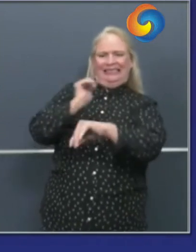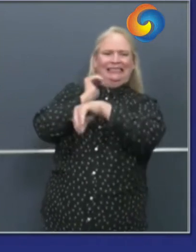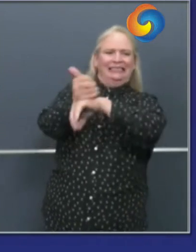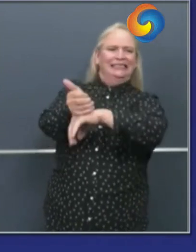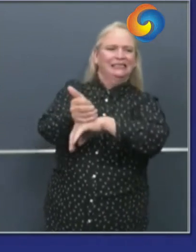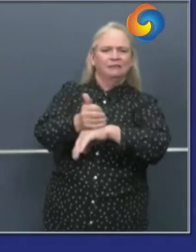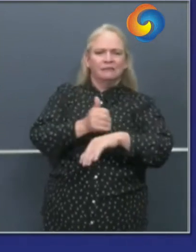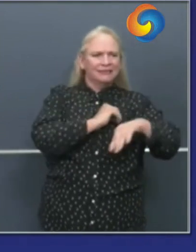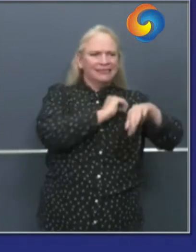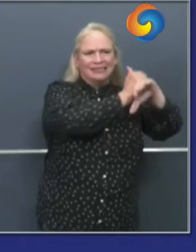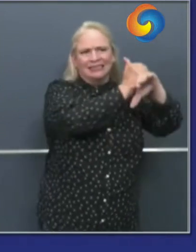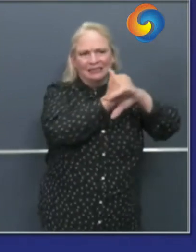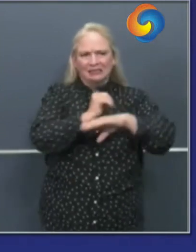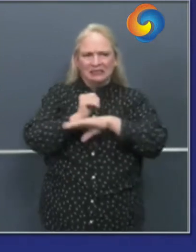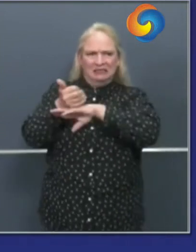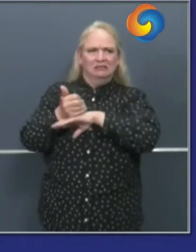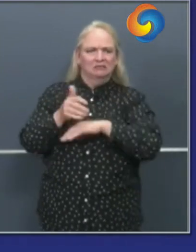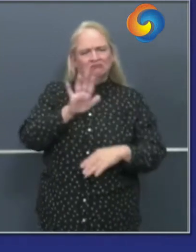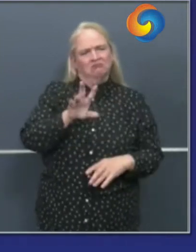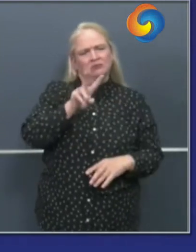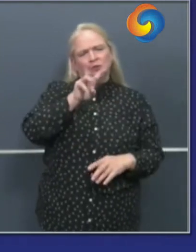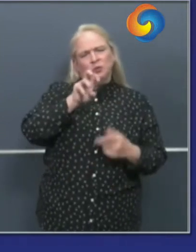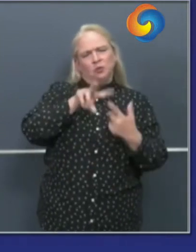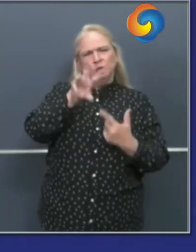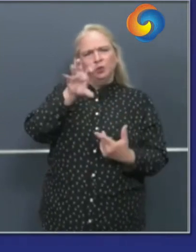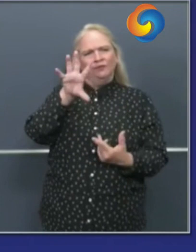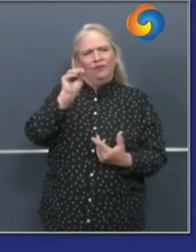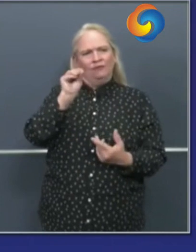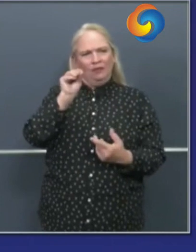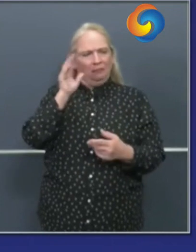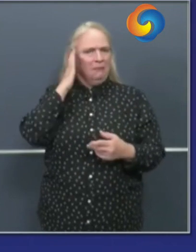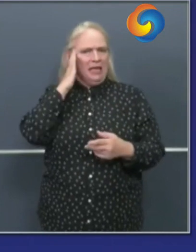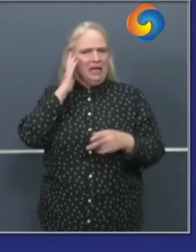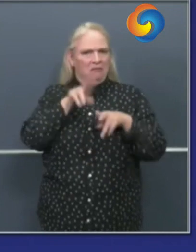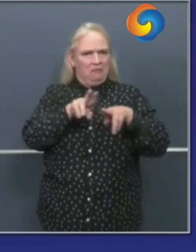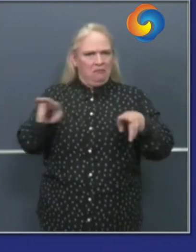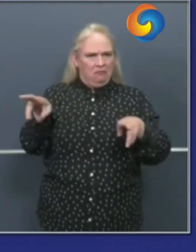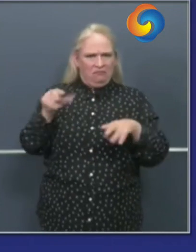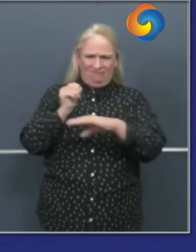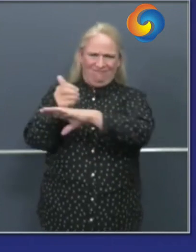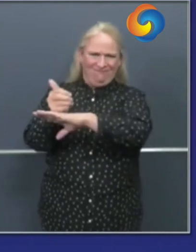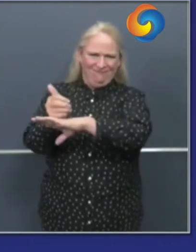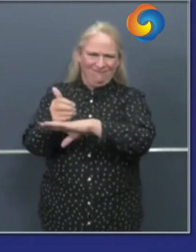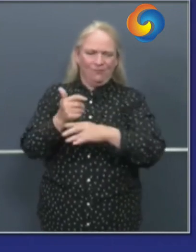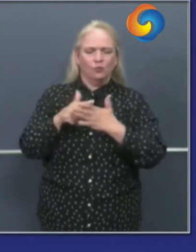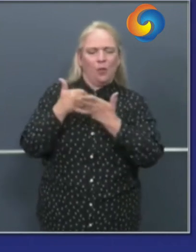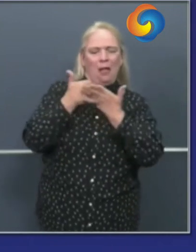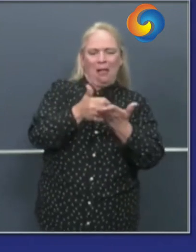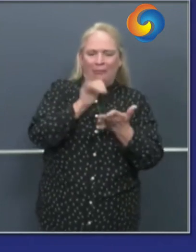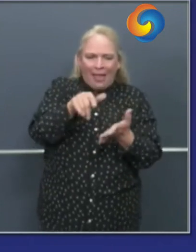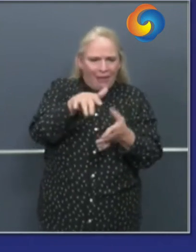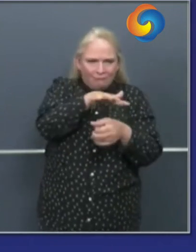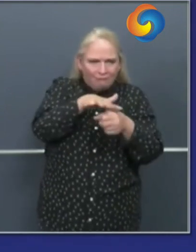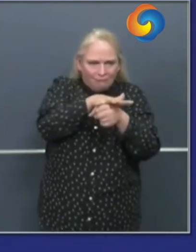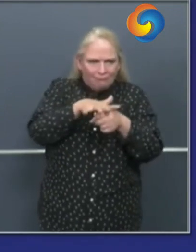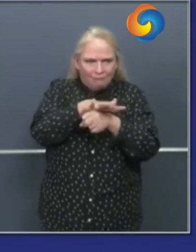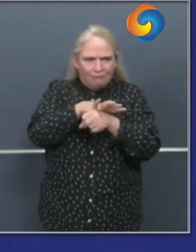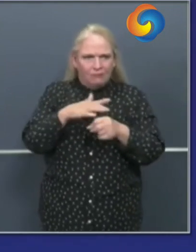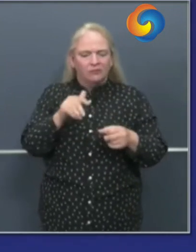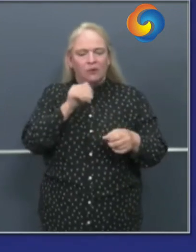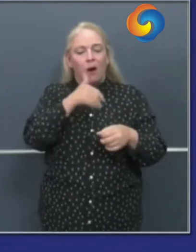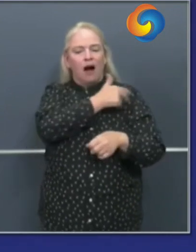250 beds to meet the medical needs of the system to help decompress the hospital system to provide